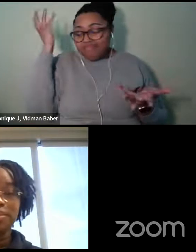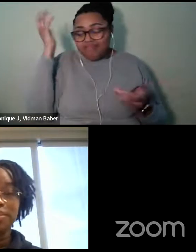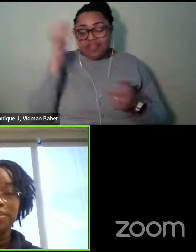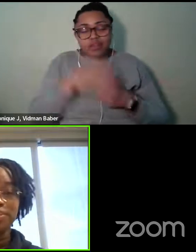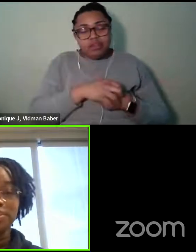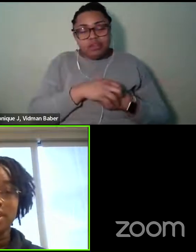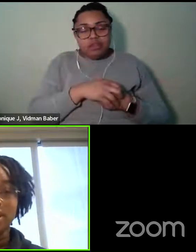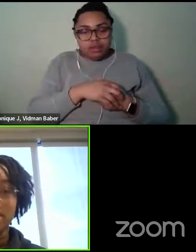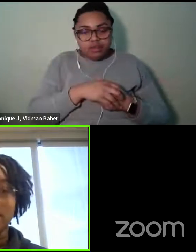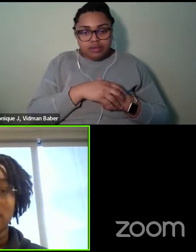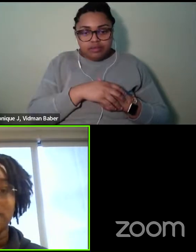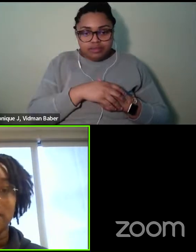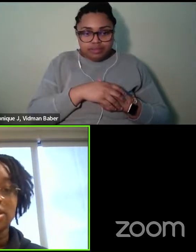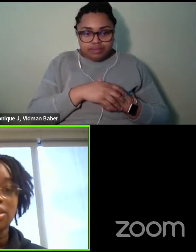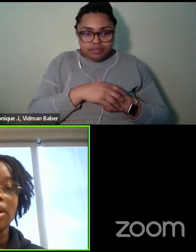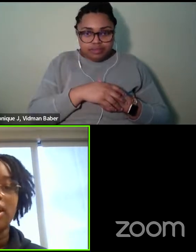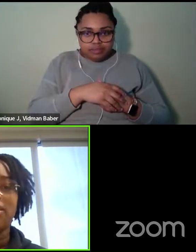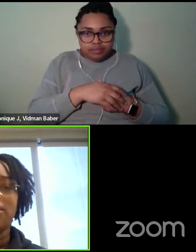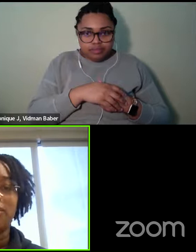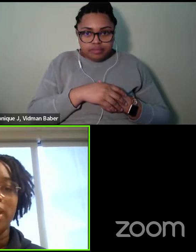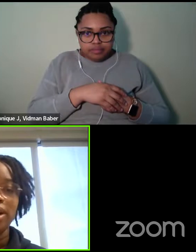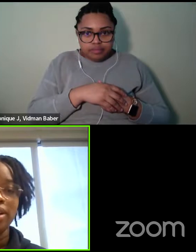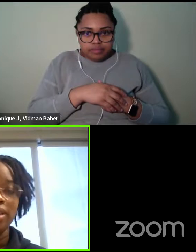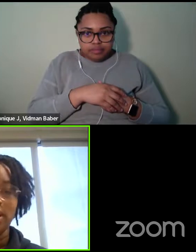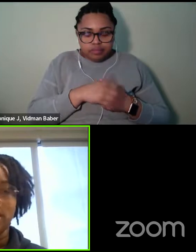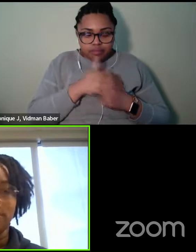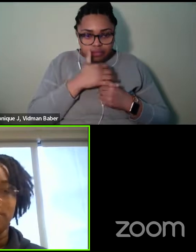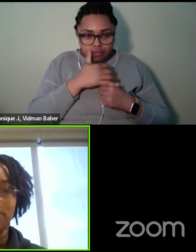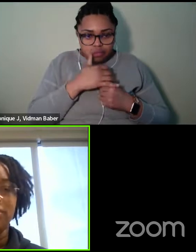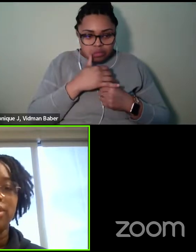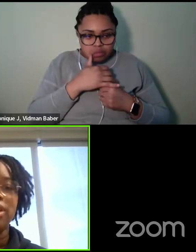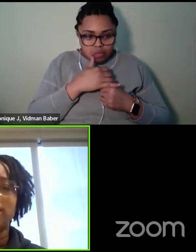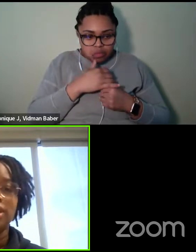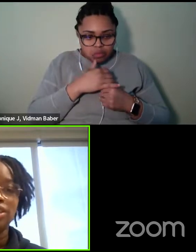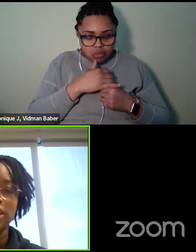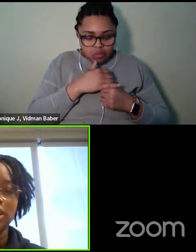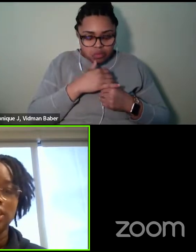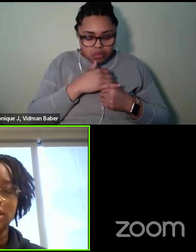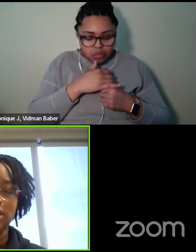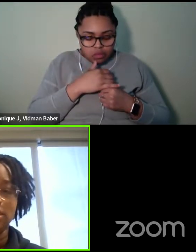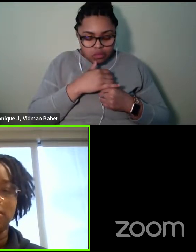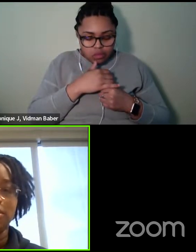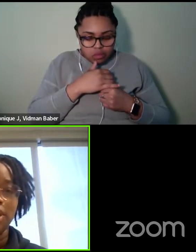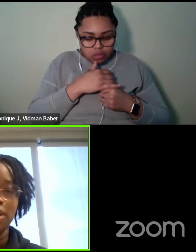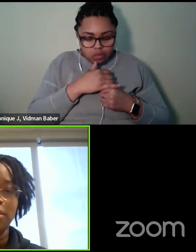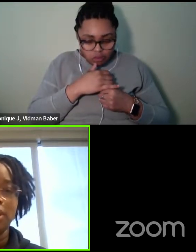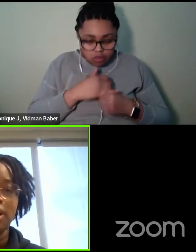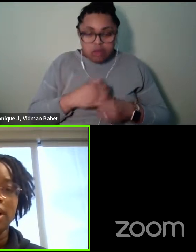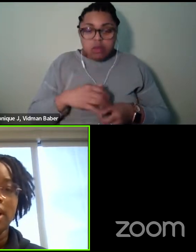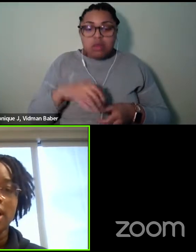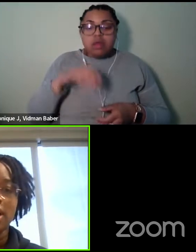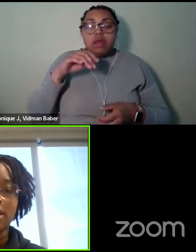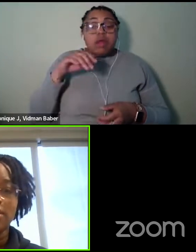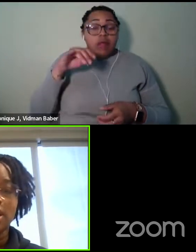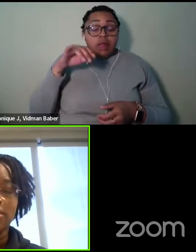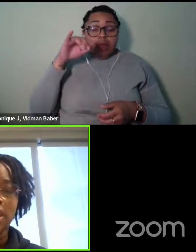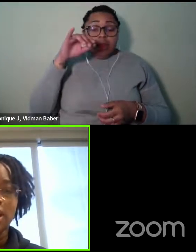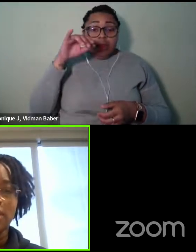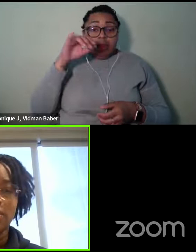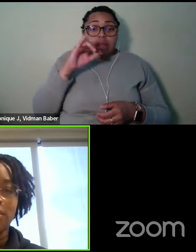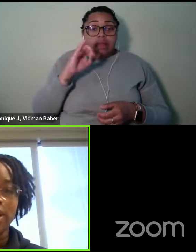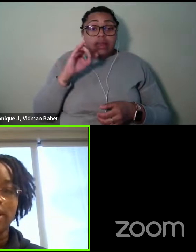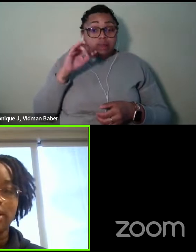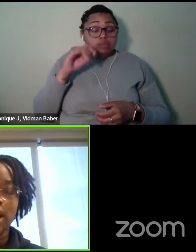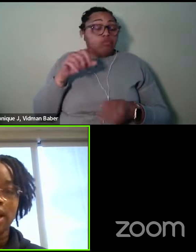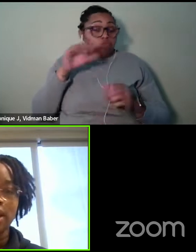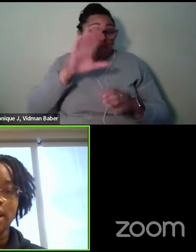Um, based on where the, um, the illustrations in your, in your book, can you tell me